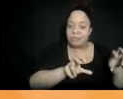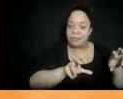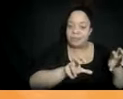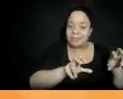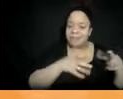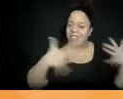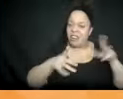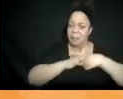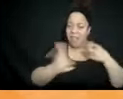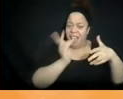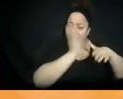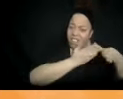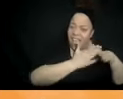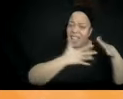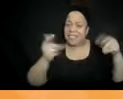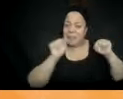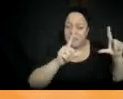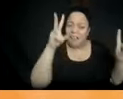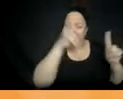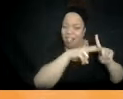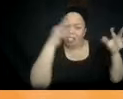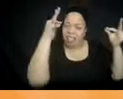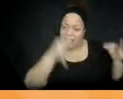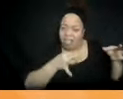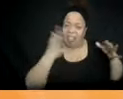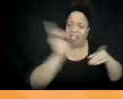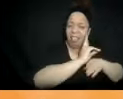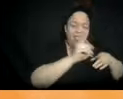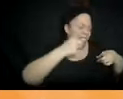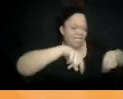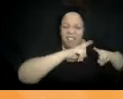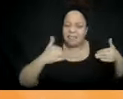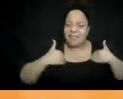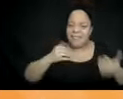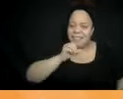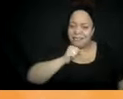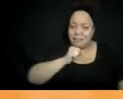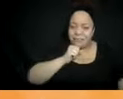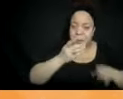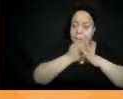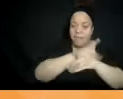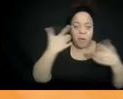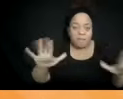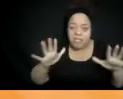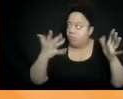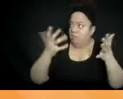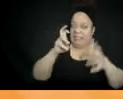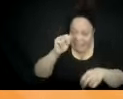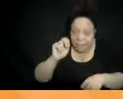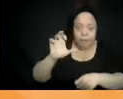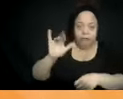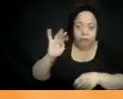And eventually, that kind of attention led many of them to fulfill the destiny that was expected of them.